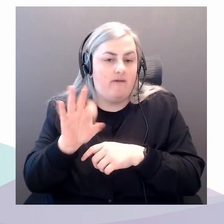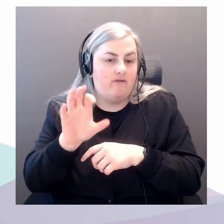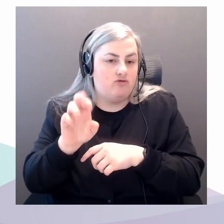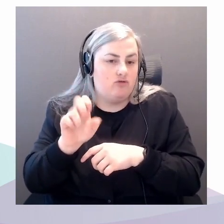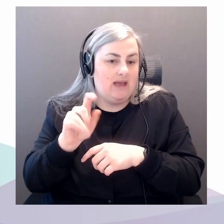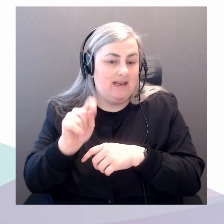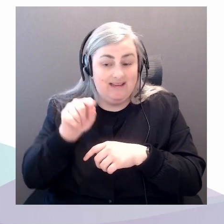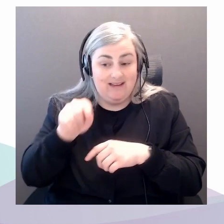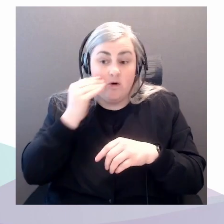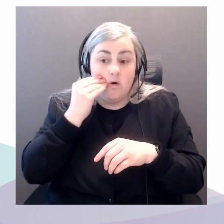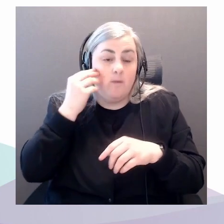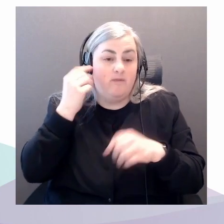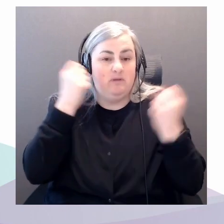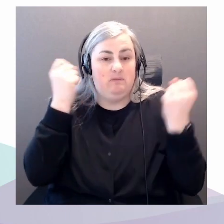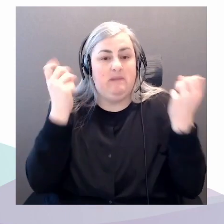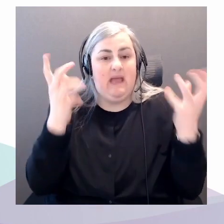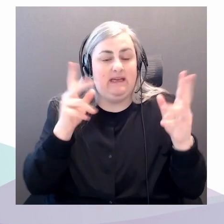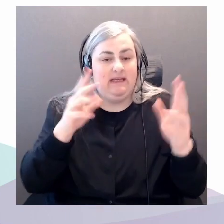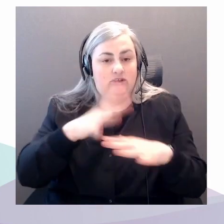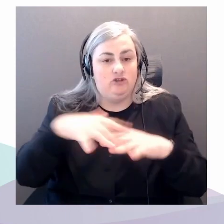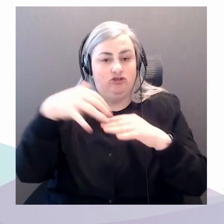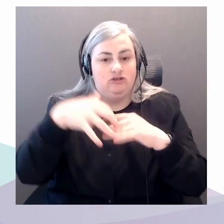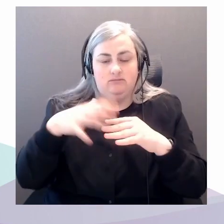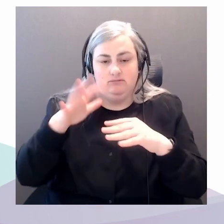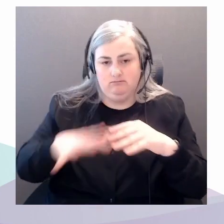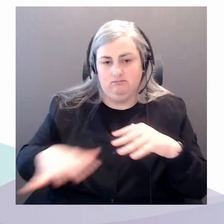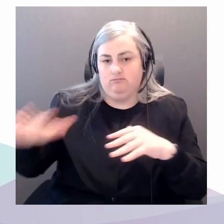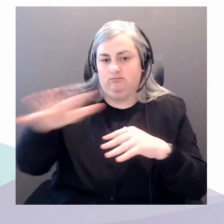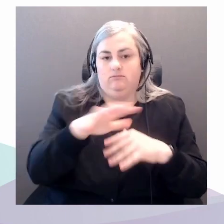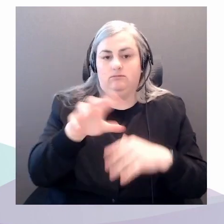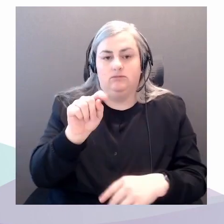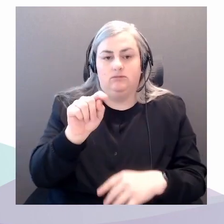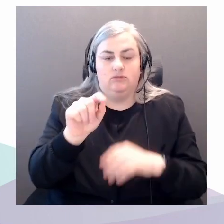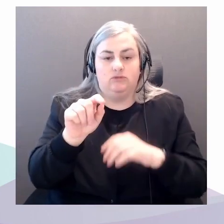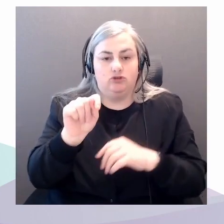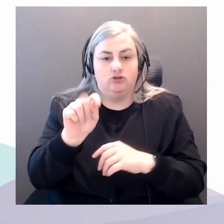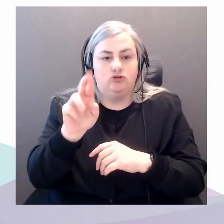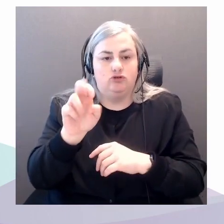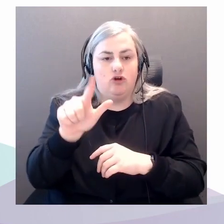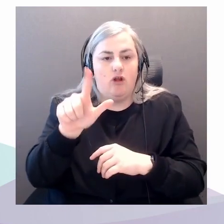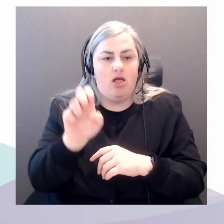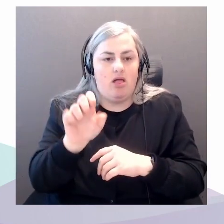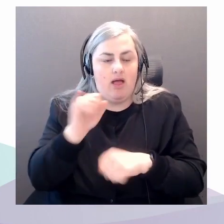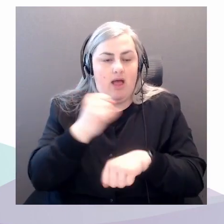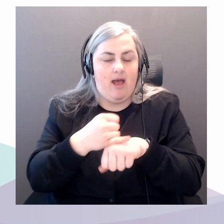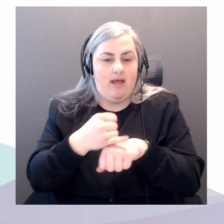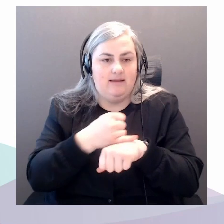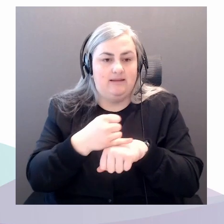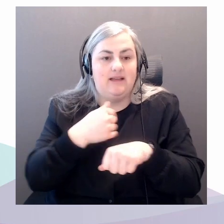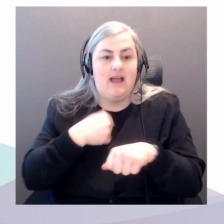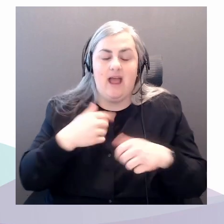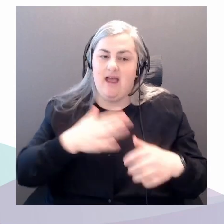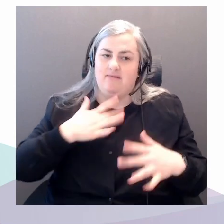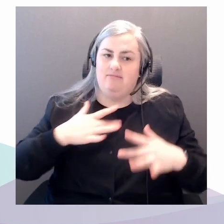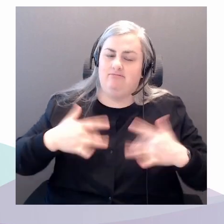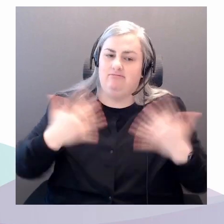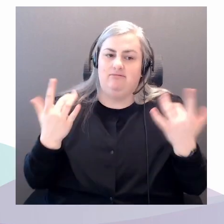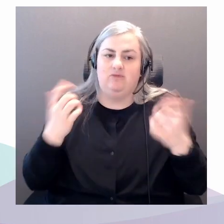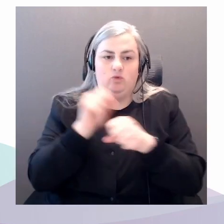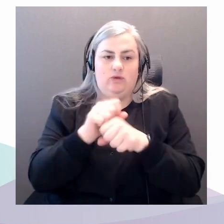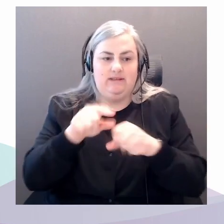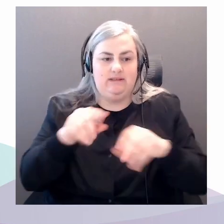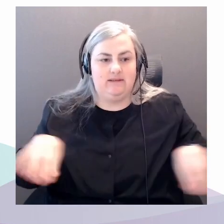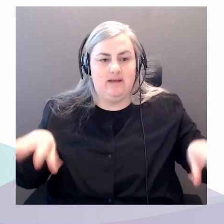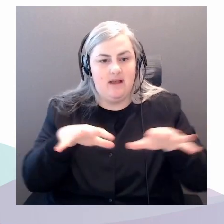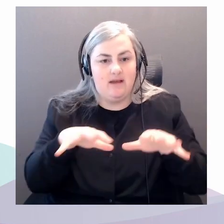Island, and I'm grateful to have the opportunity to work on this land. It's the 10th anniversary of the Petro Cultures Research Group this year.